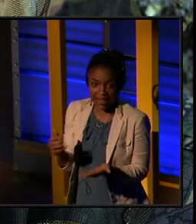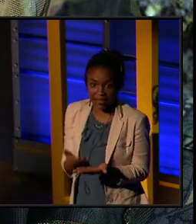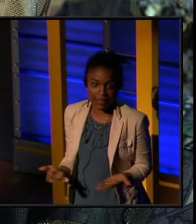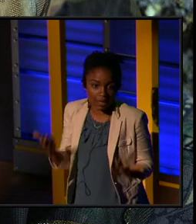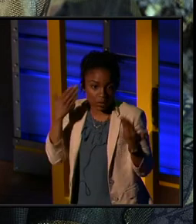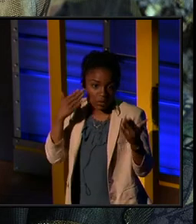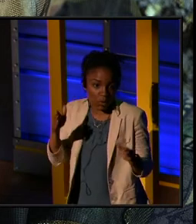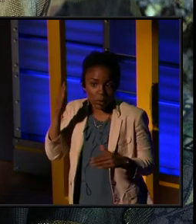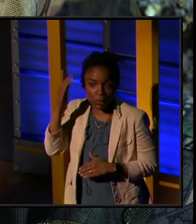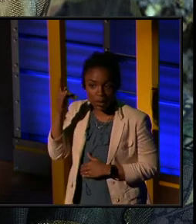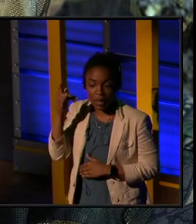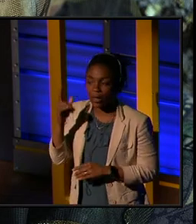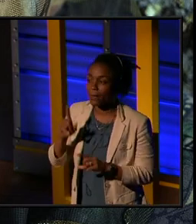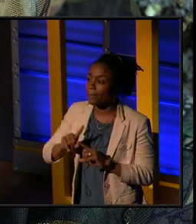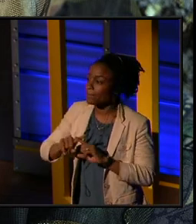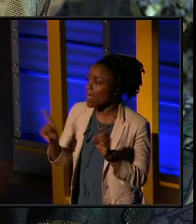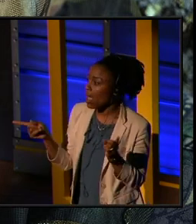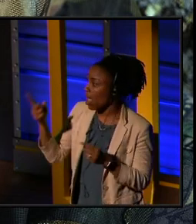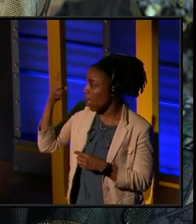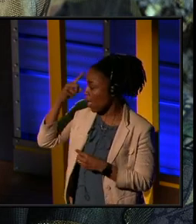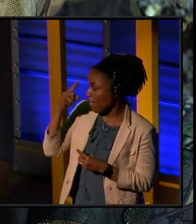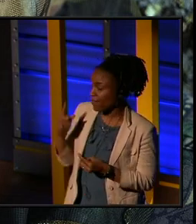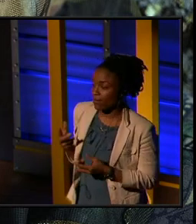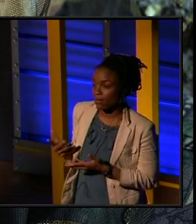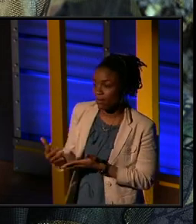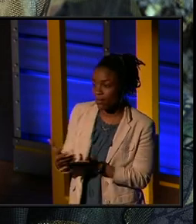But I think collection is...